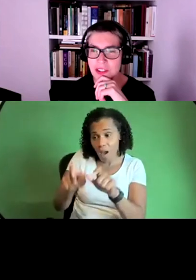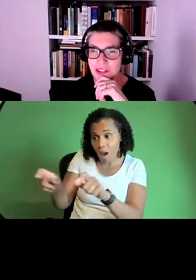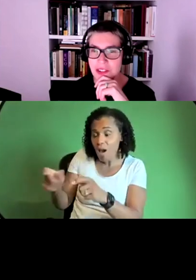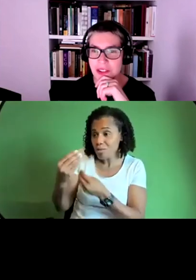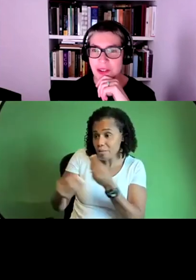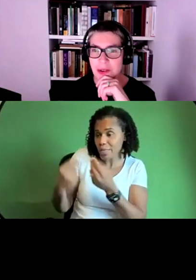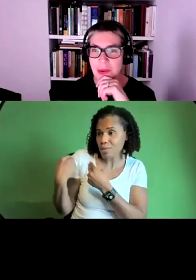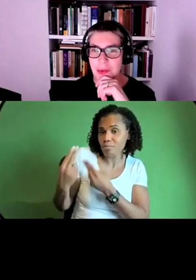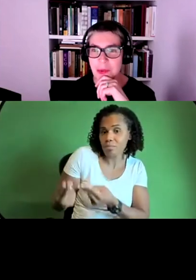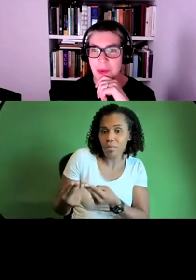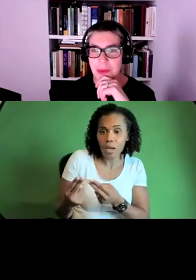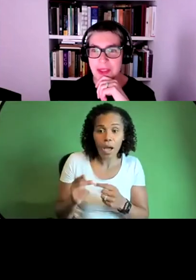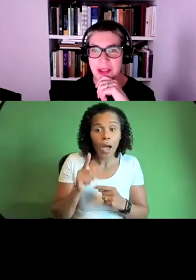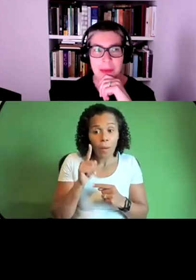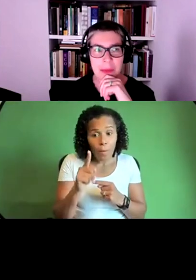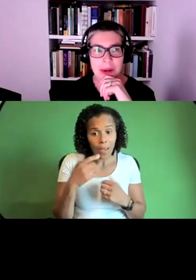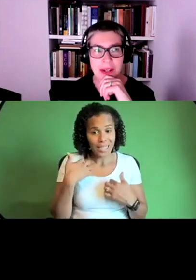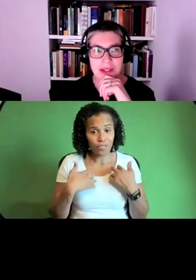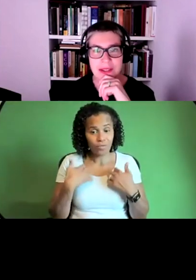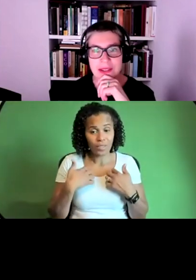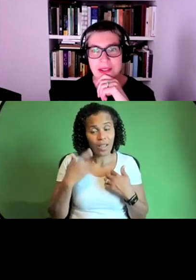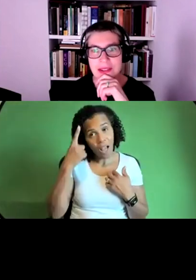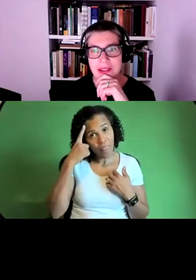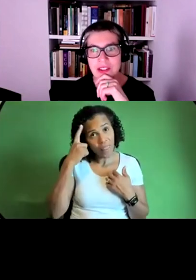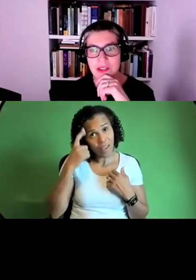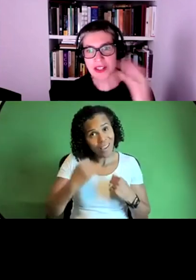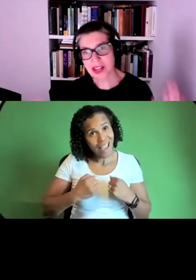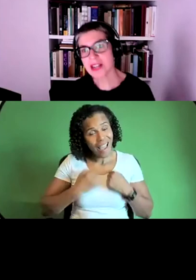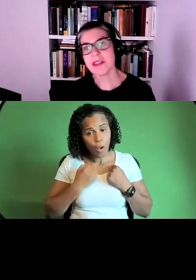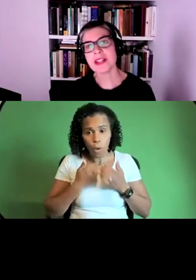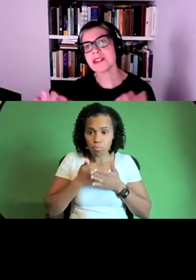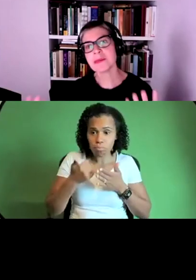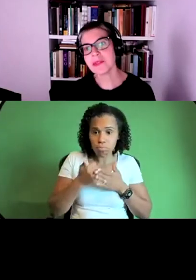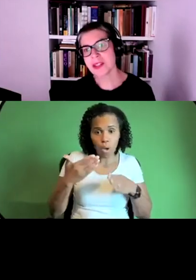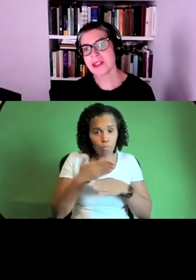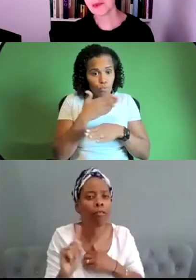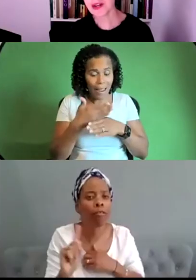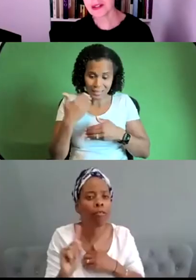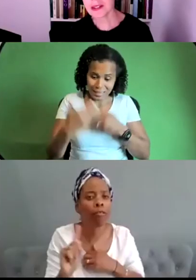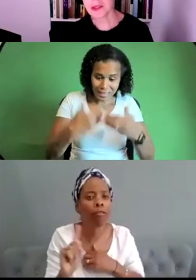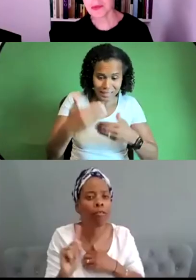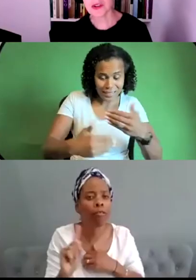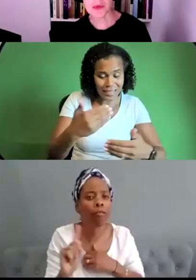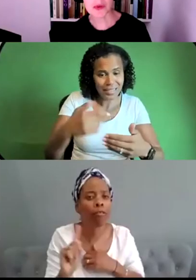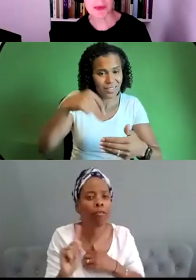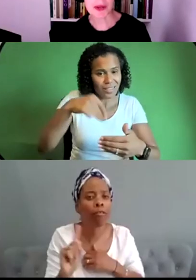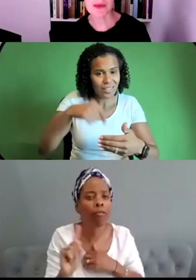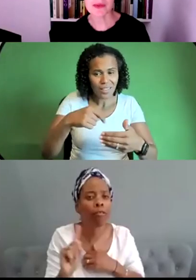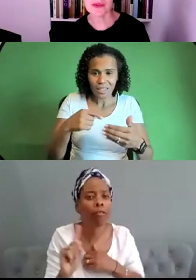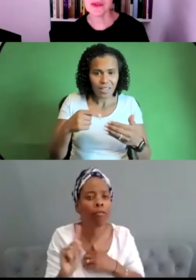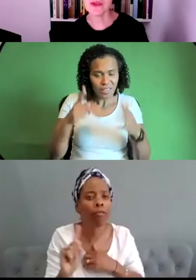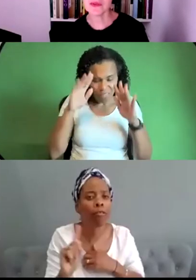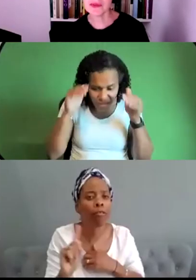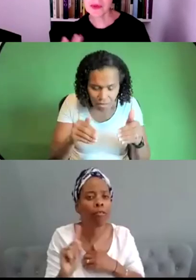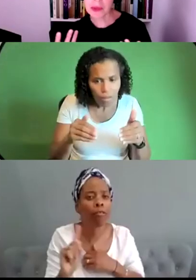change the way we think about practice and trying to elevate some of these practices which are more about